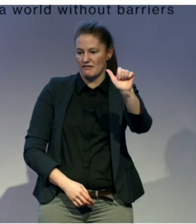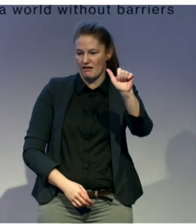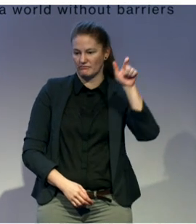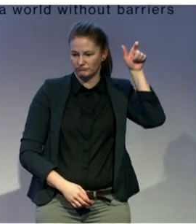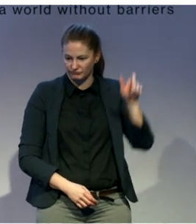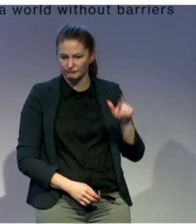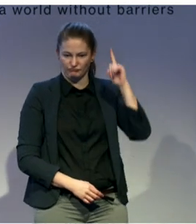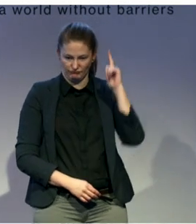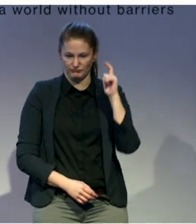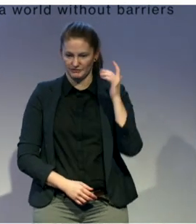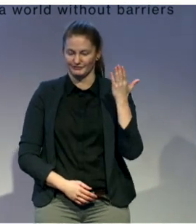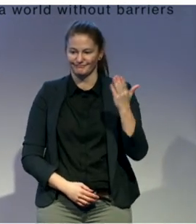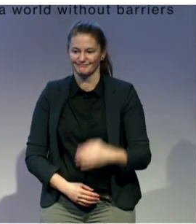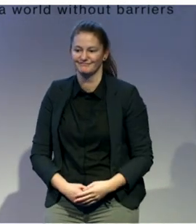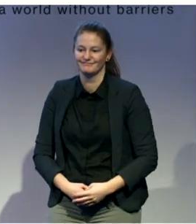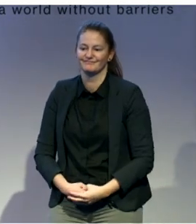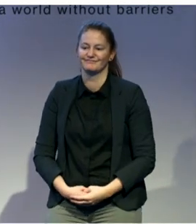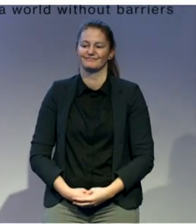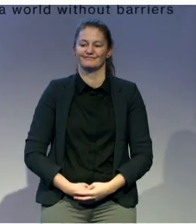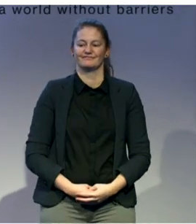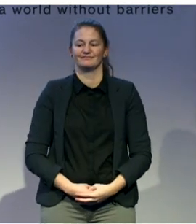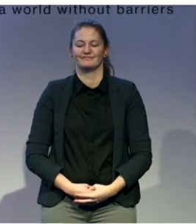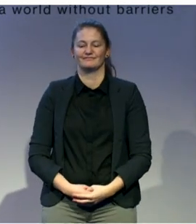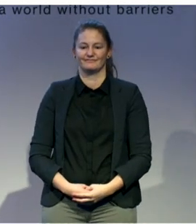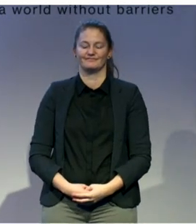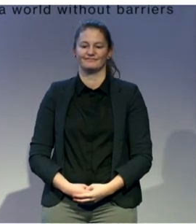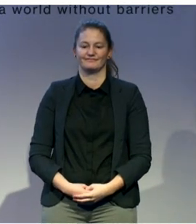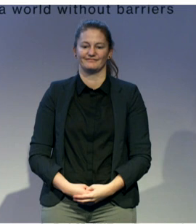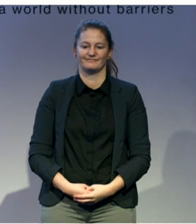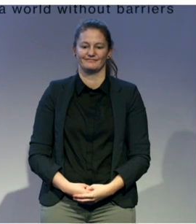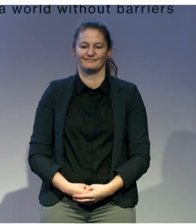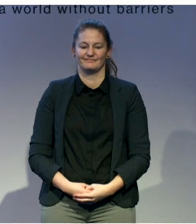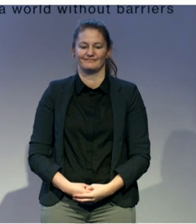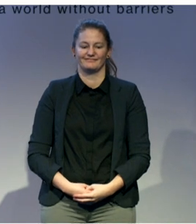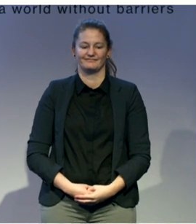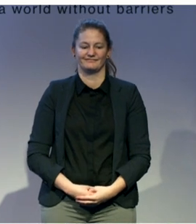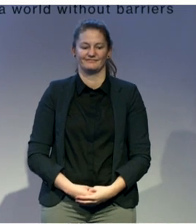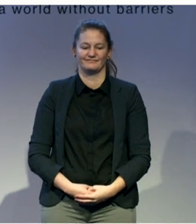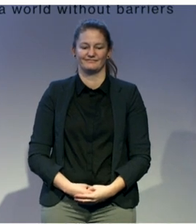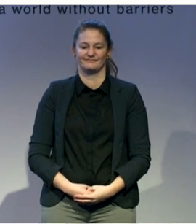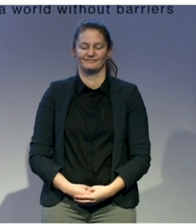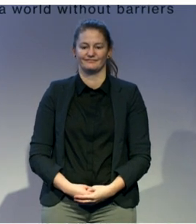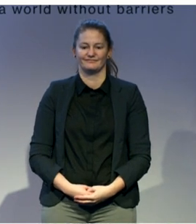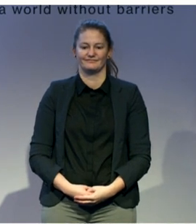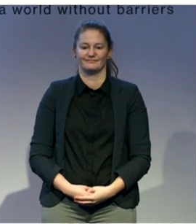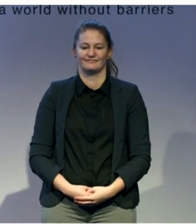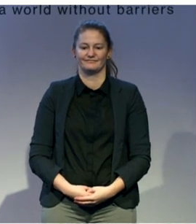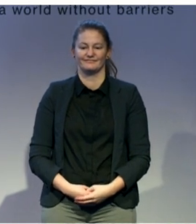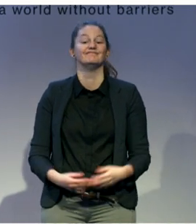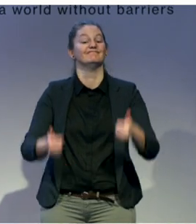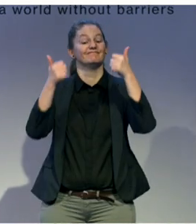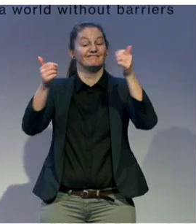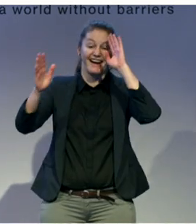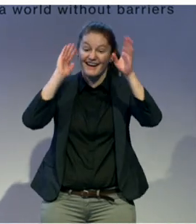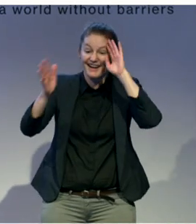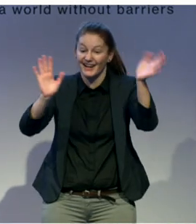Davidetta. Hello, everyone. Good afternoon. I am Davidetta Acharya, Executive Director of Disabled